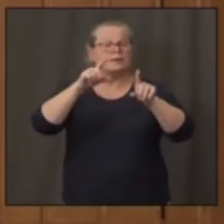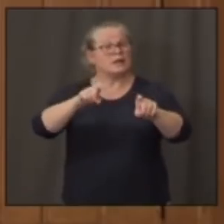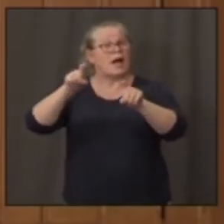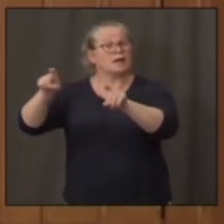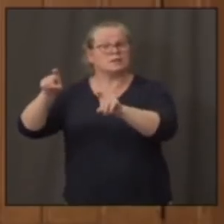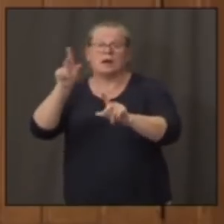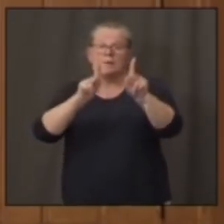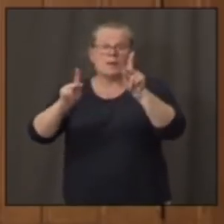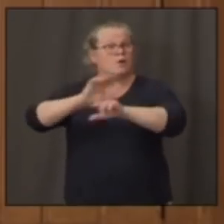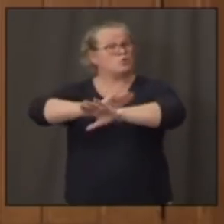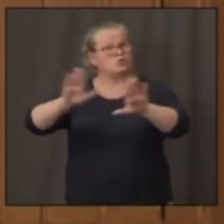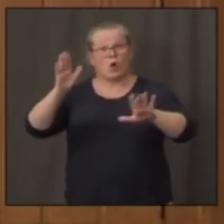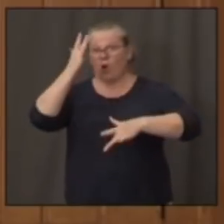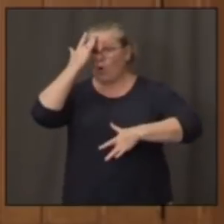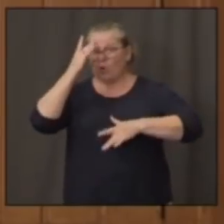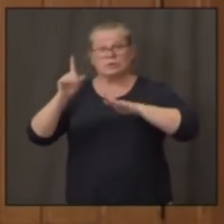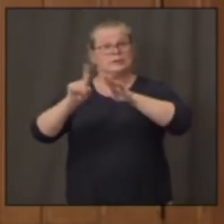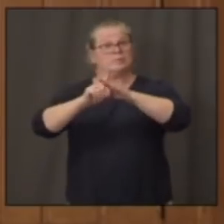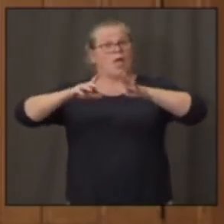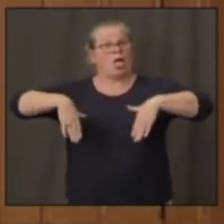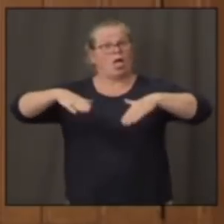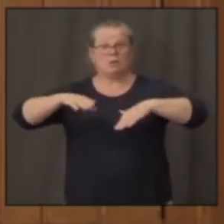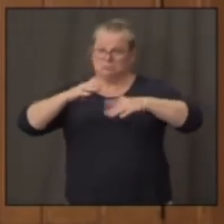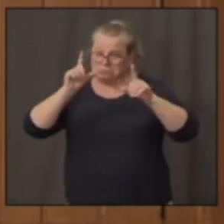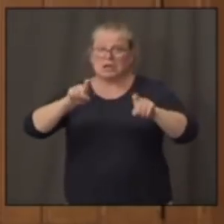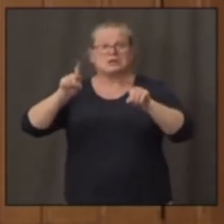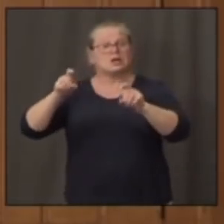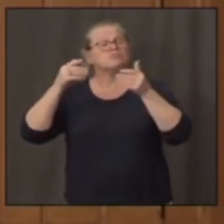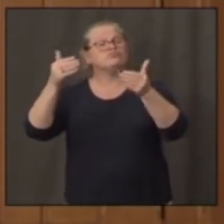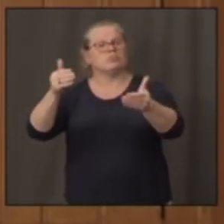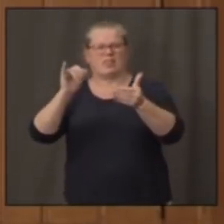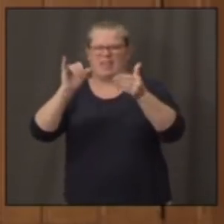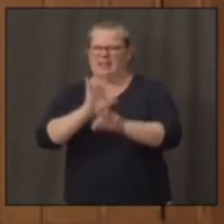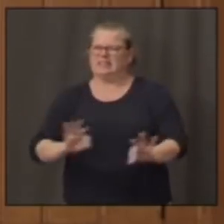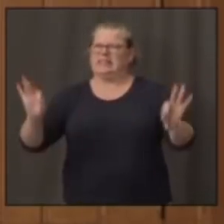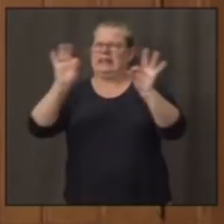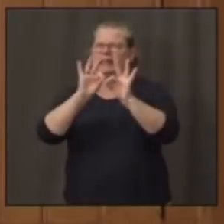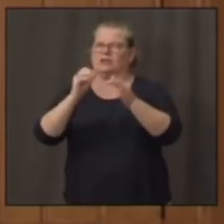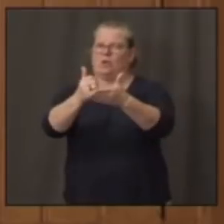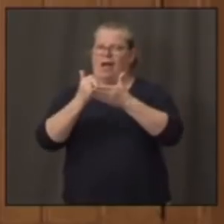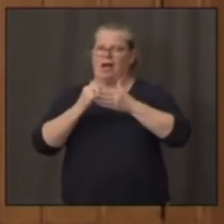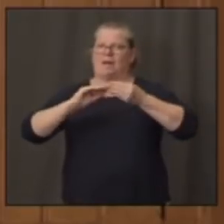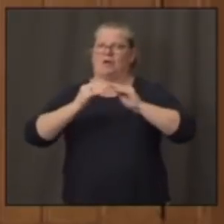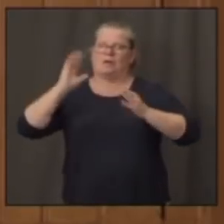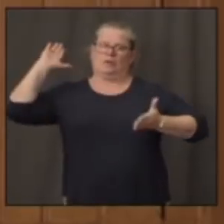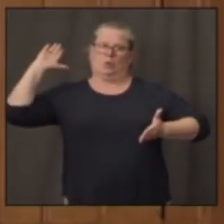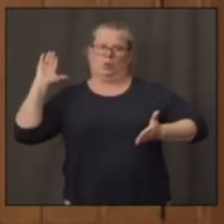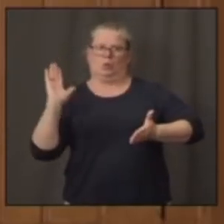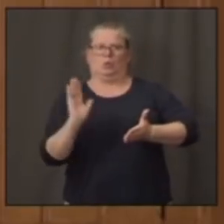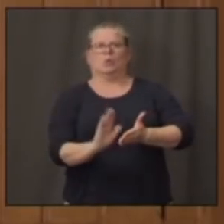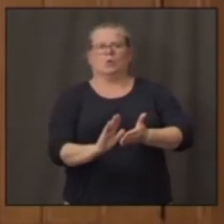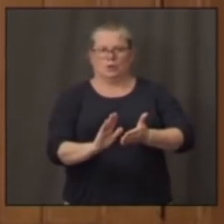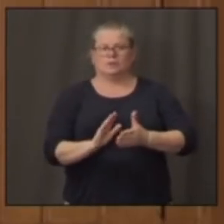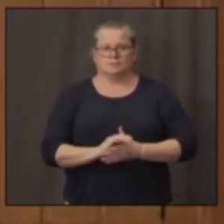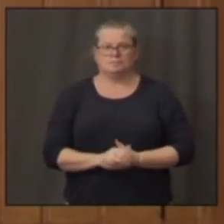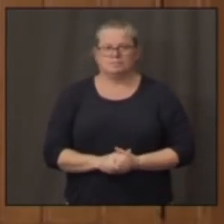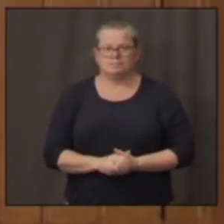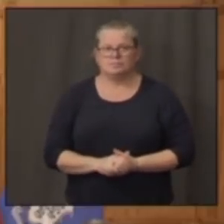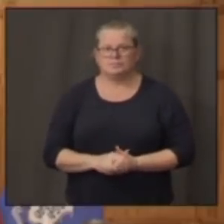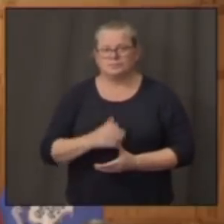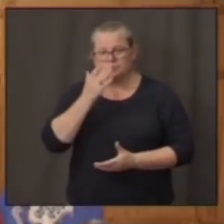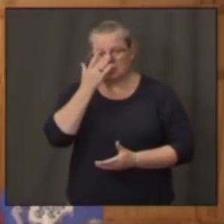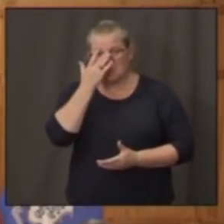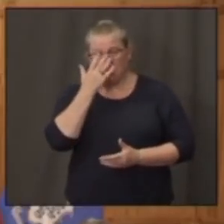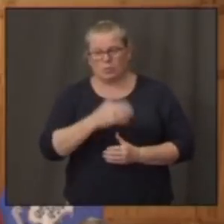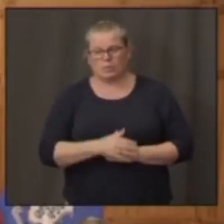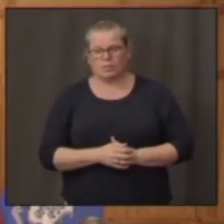in those communities. And that's really been a key lever that we've used to drive our infection rates down as low as they are today. Well, I'm glad